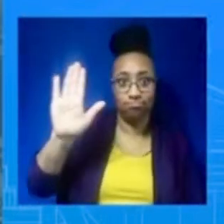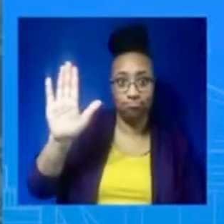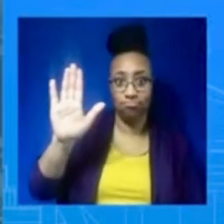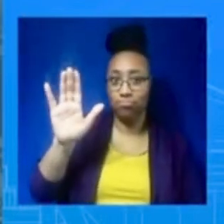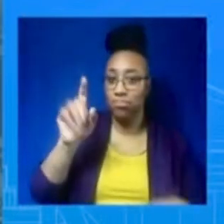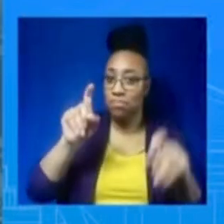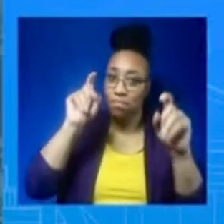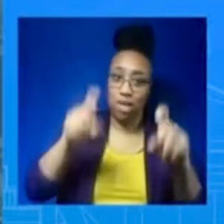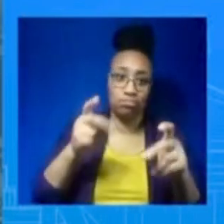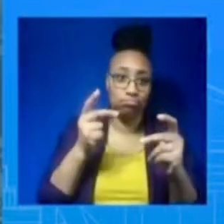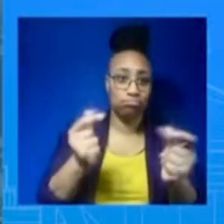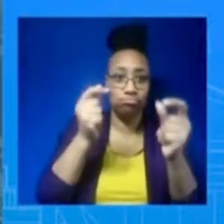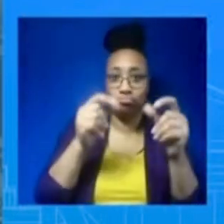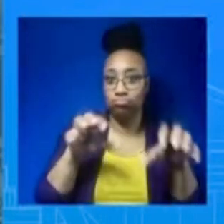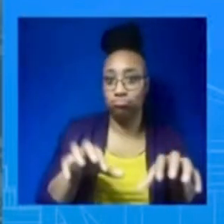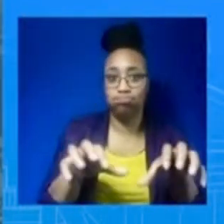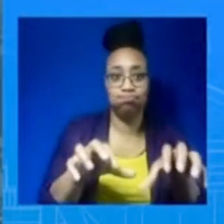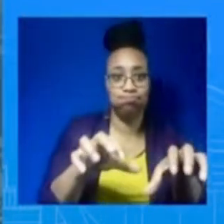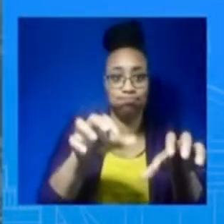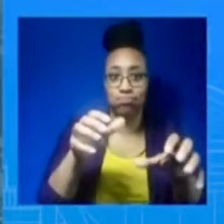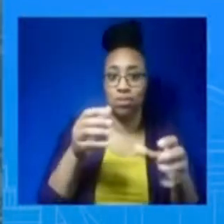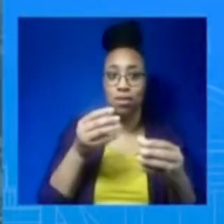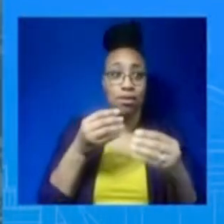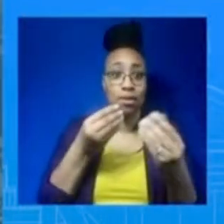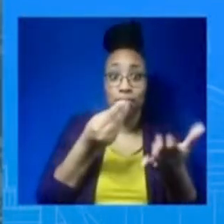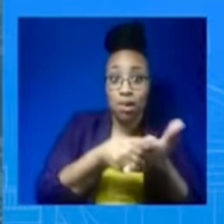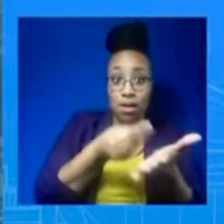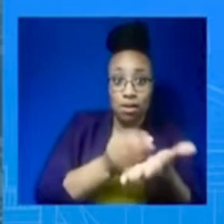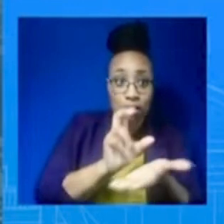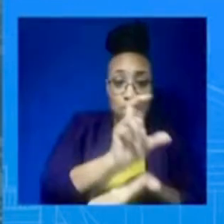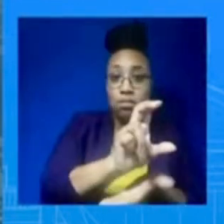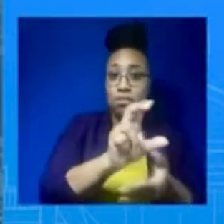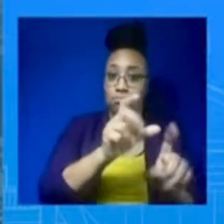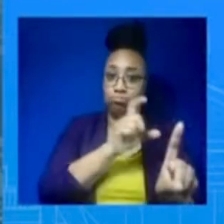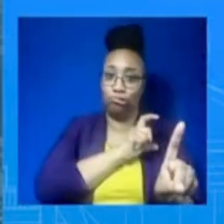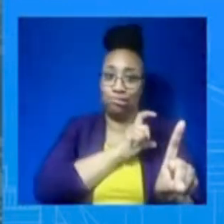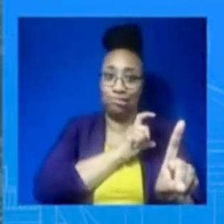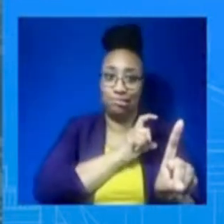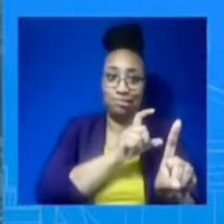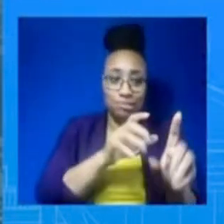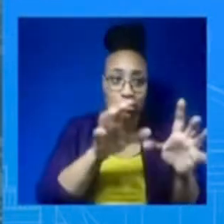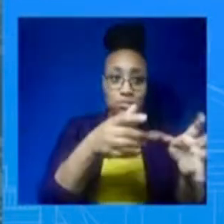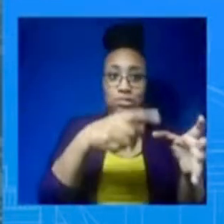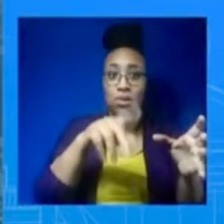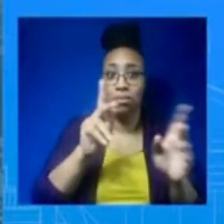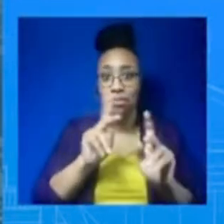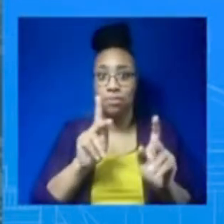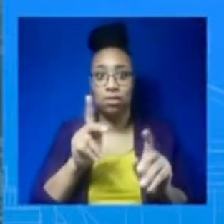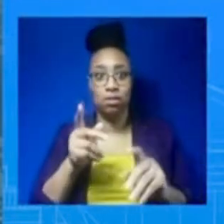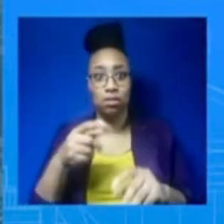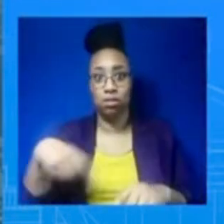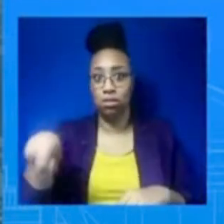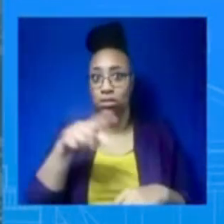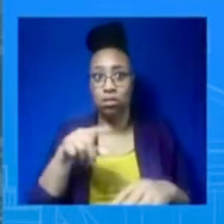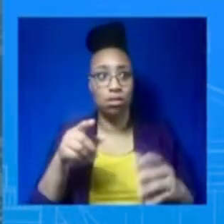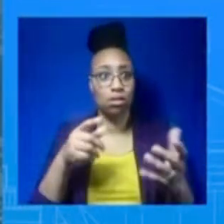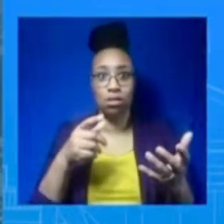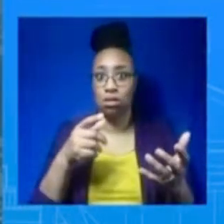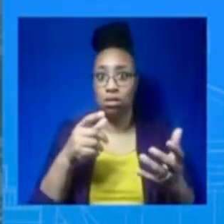promoting effective prosecution of crimes affecting families today, from gun crimes to carjackings to fentanyl trafficking.